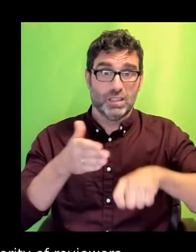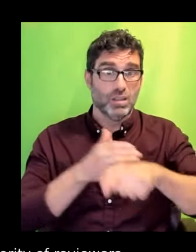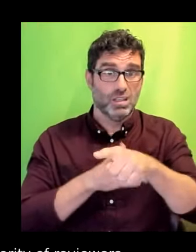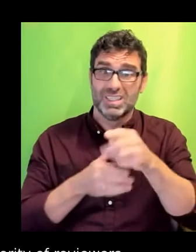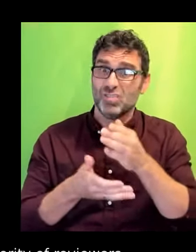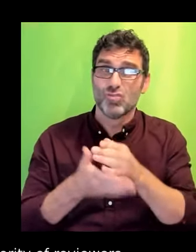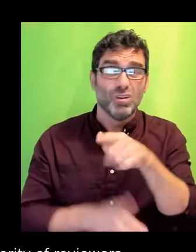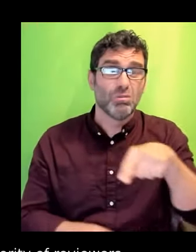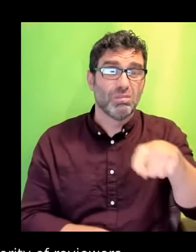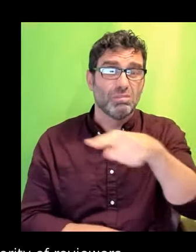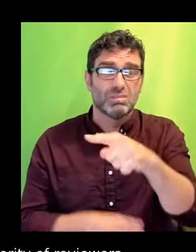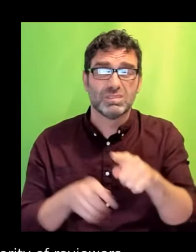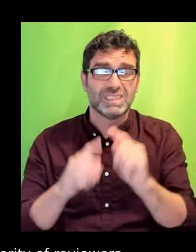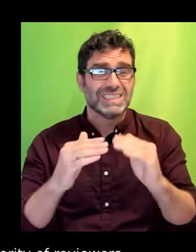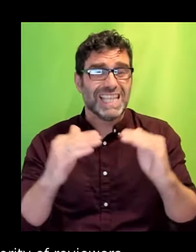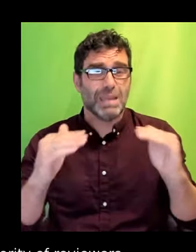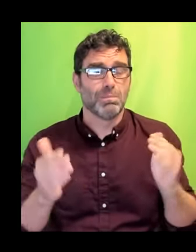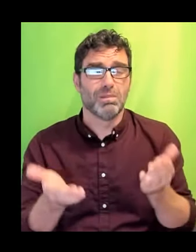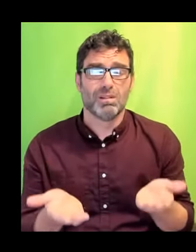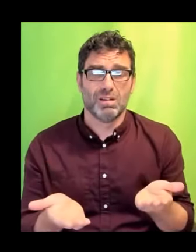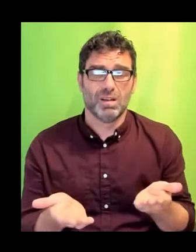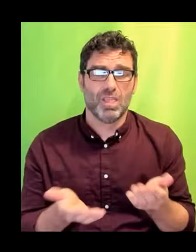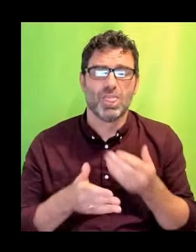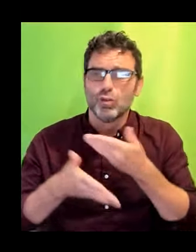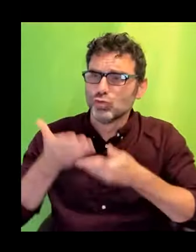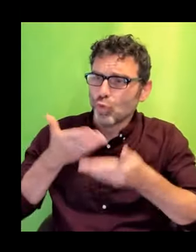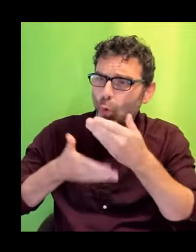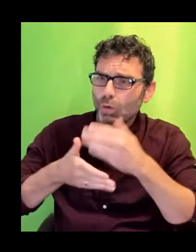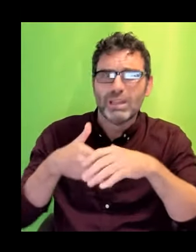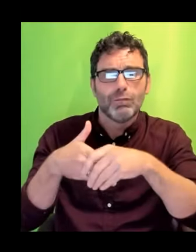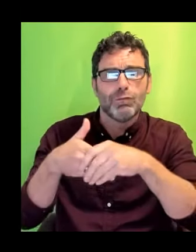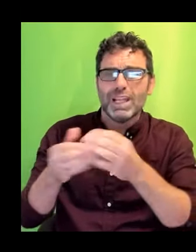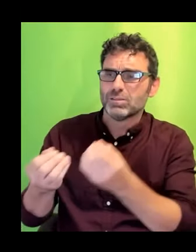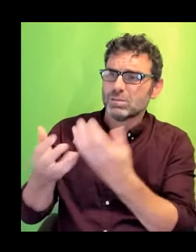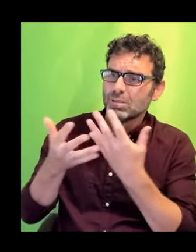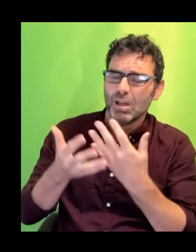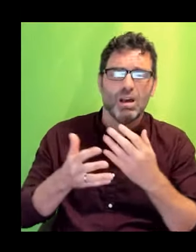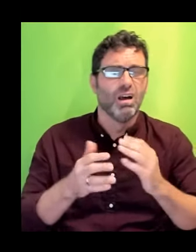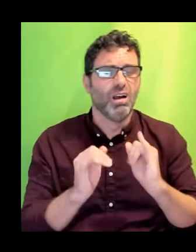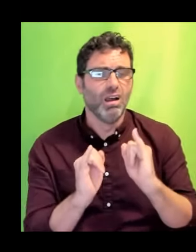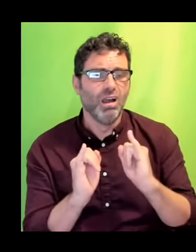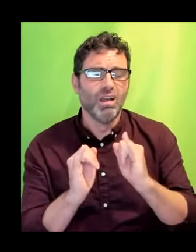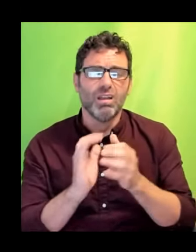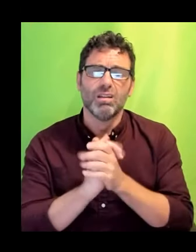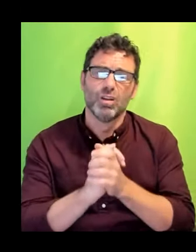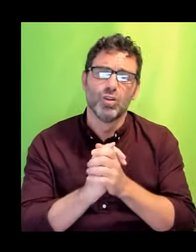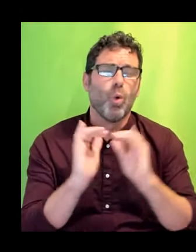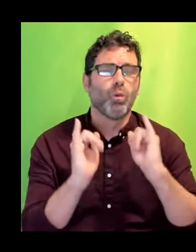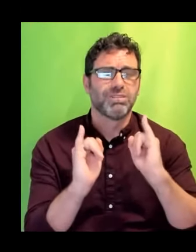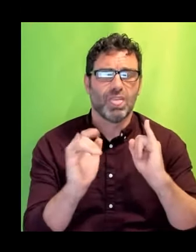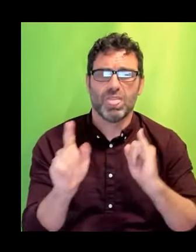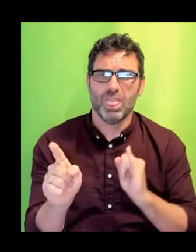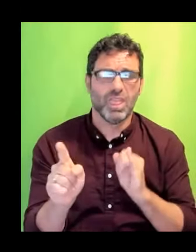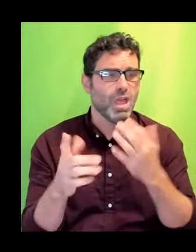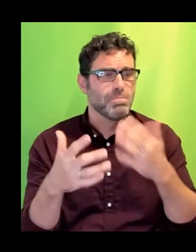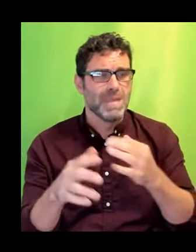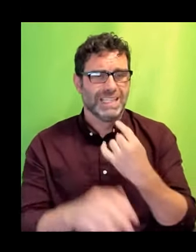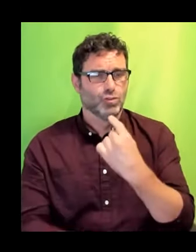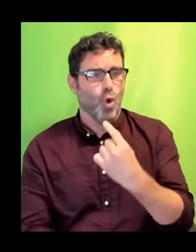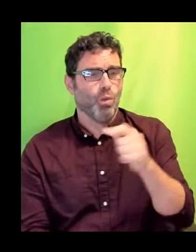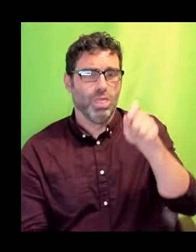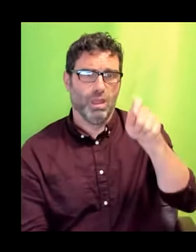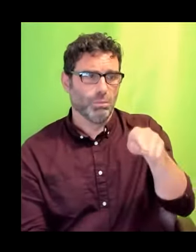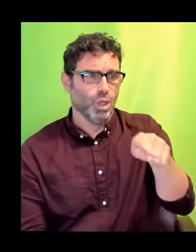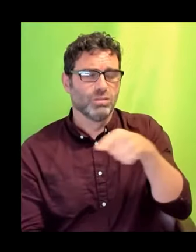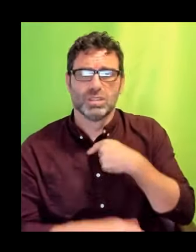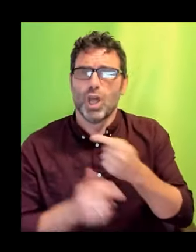Where directors have been told characters and casting may be too disabled. Where people have pointed out ableism